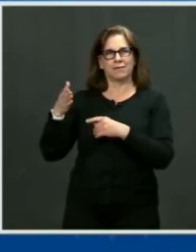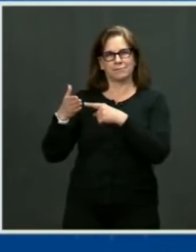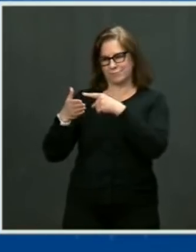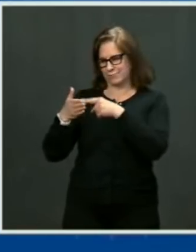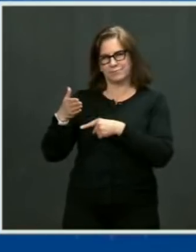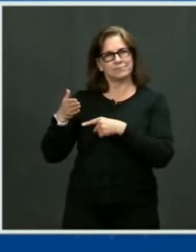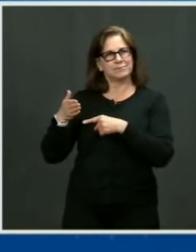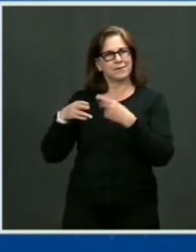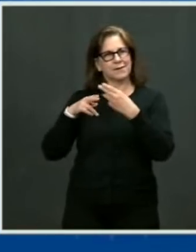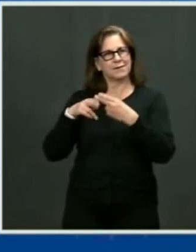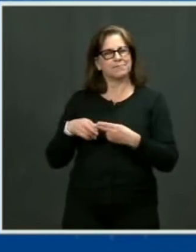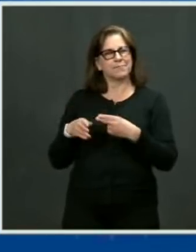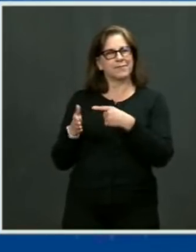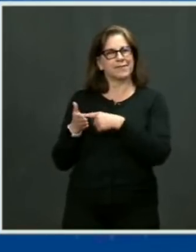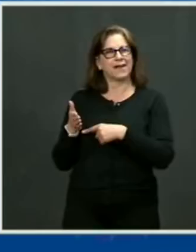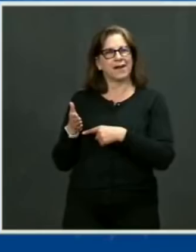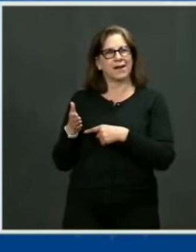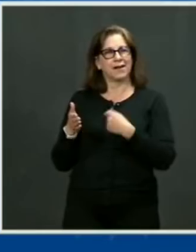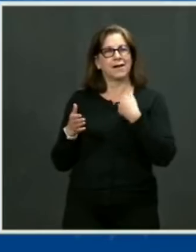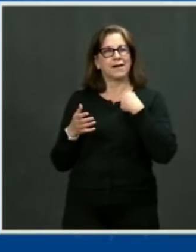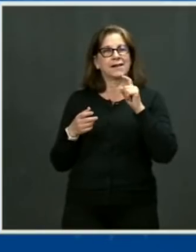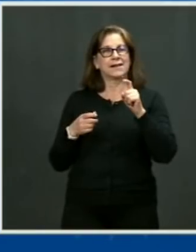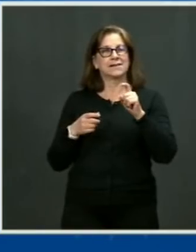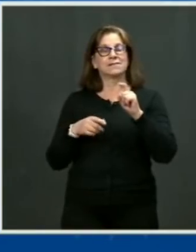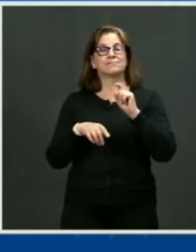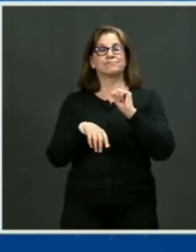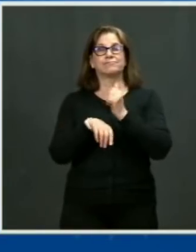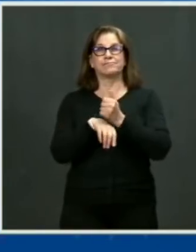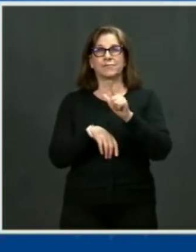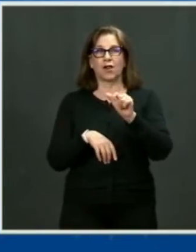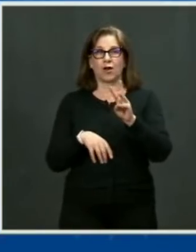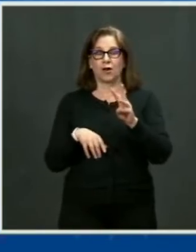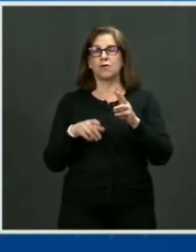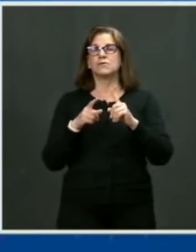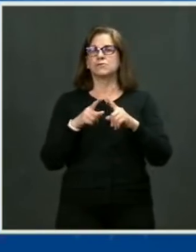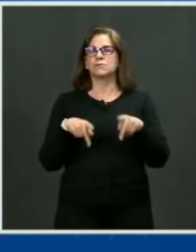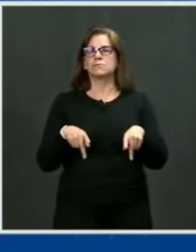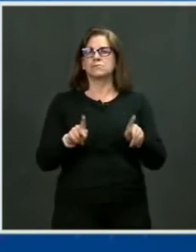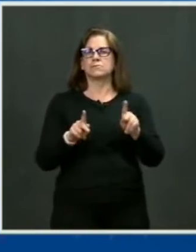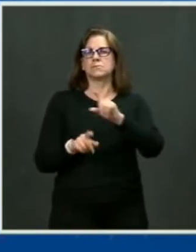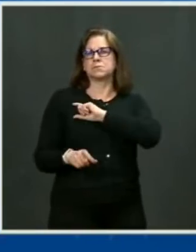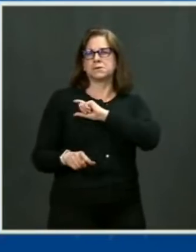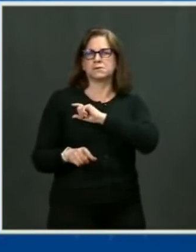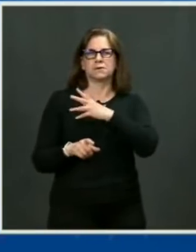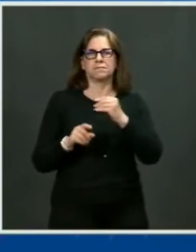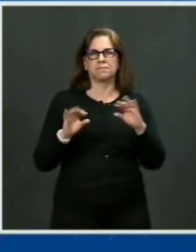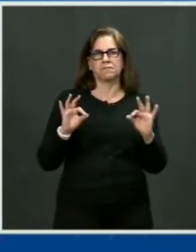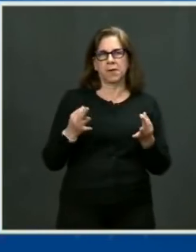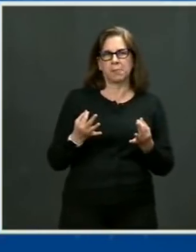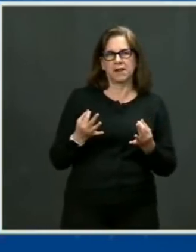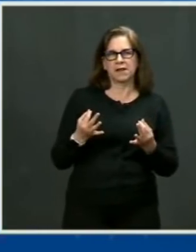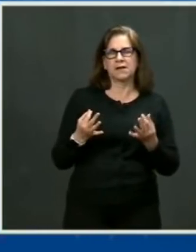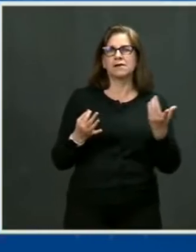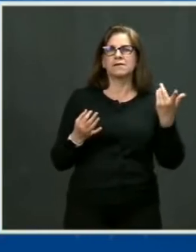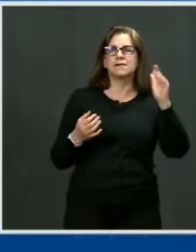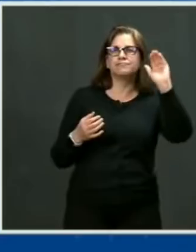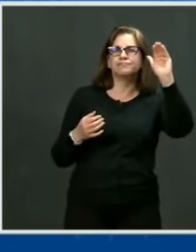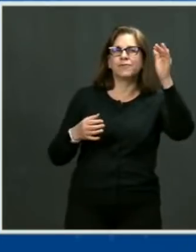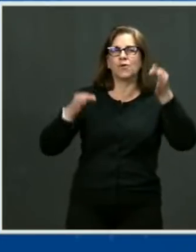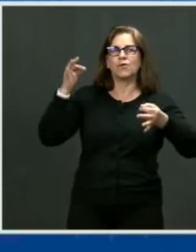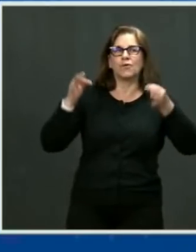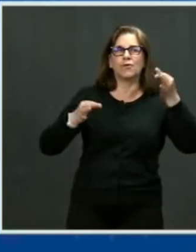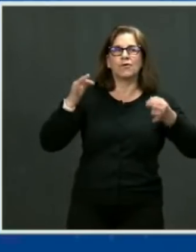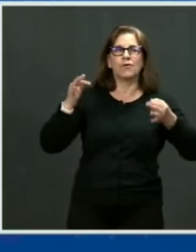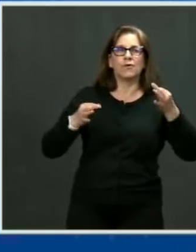These laws allow a police or family member to petition a court in their jurisdiction and say,